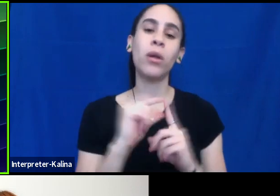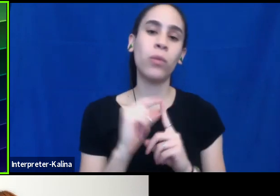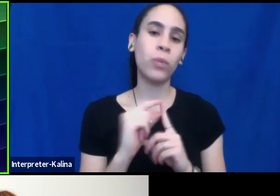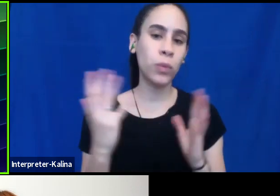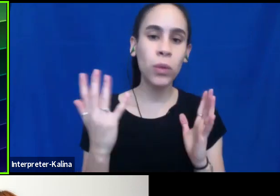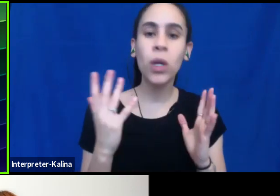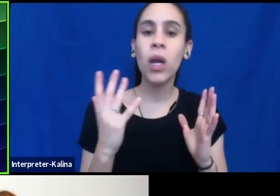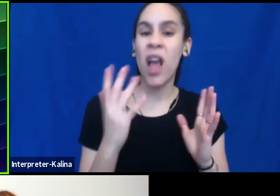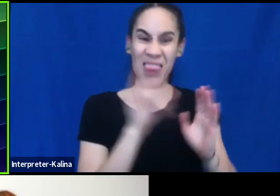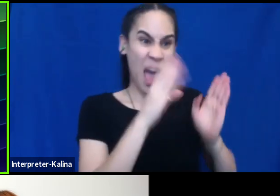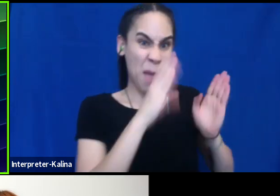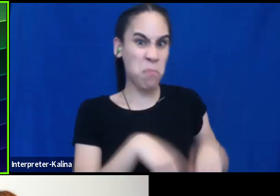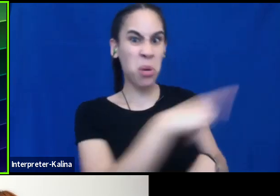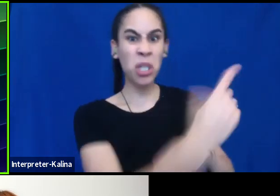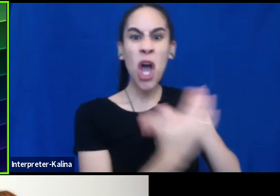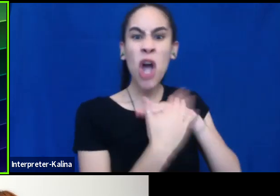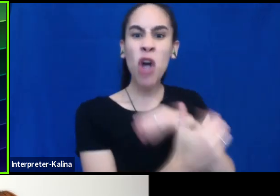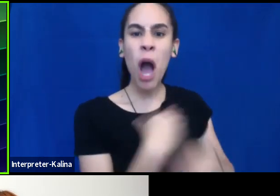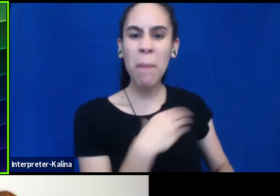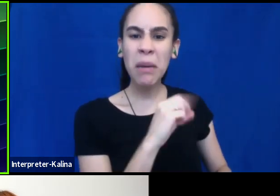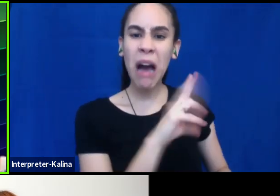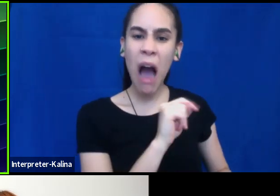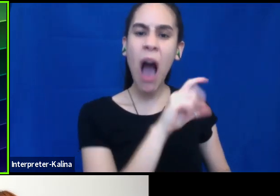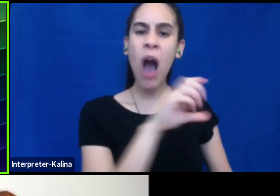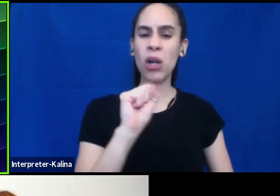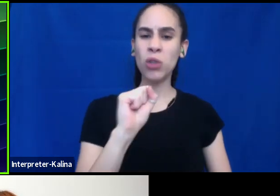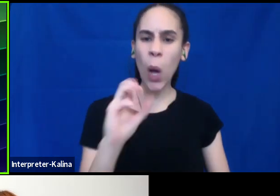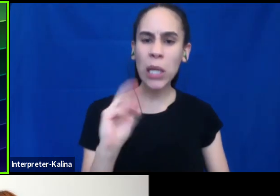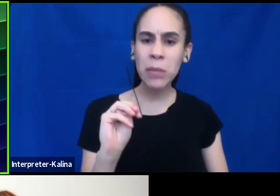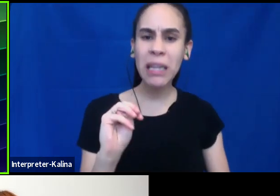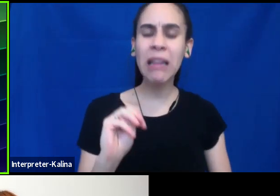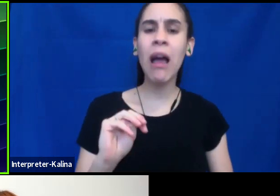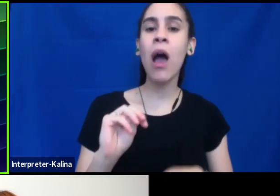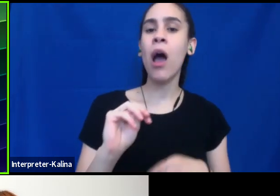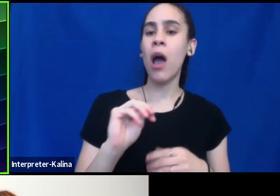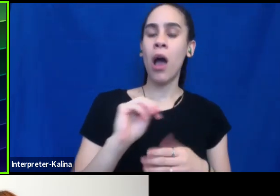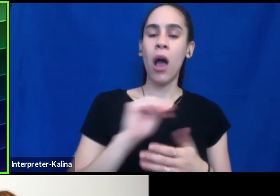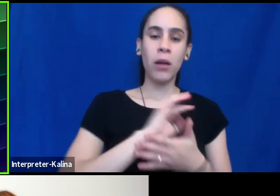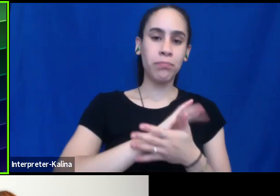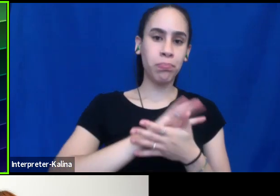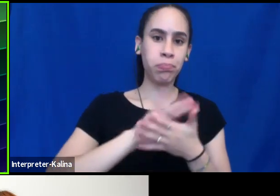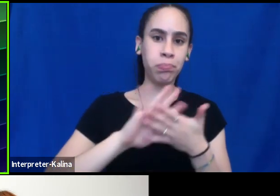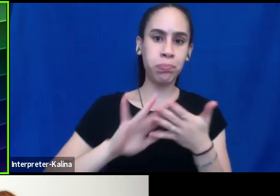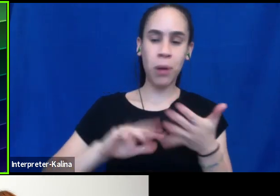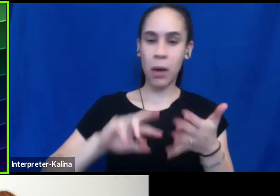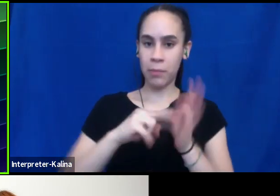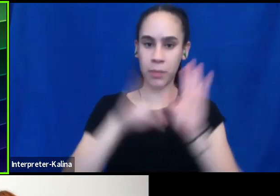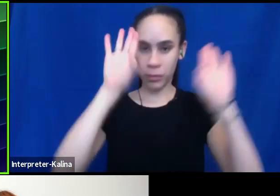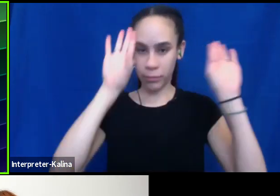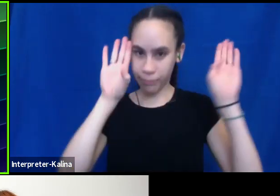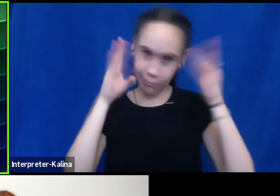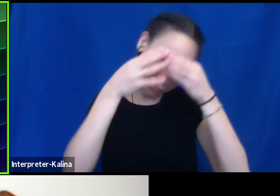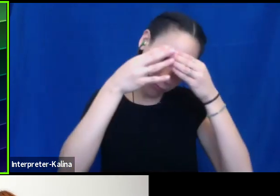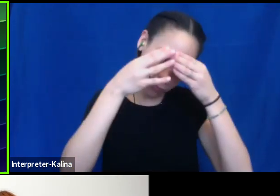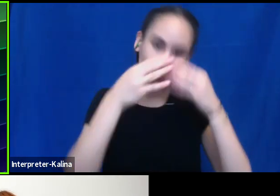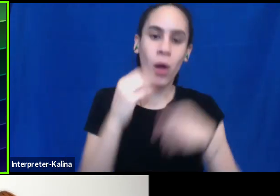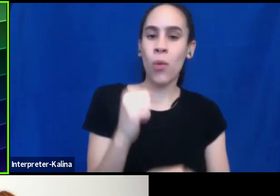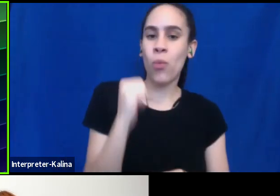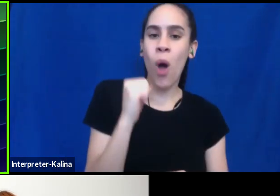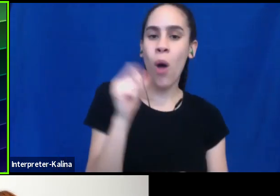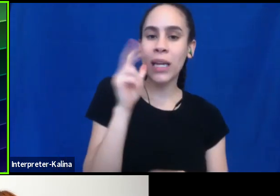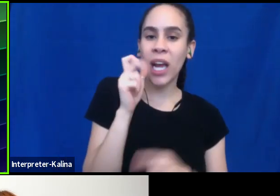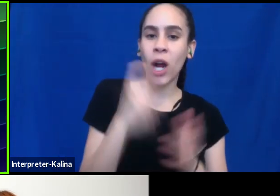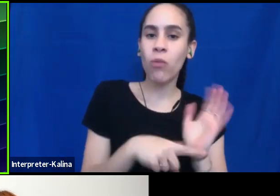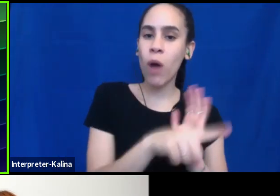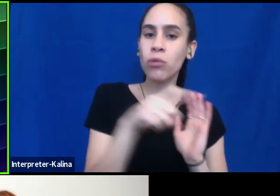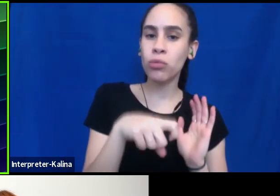know, called me out on social media, like all, all things that are going to close this person down to hearing what you have to say. Um, and then